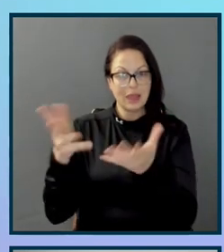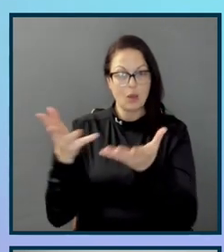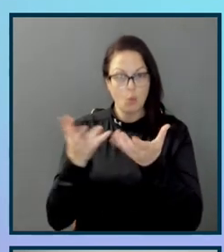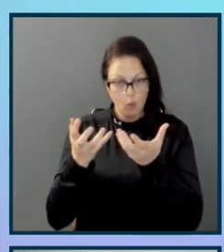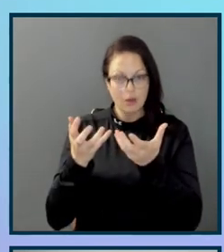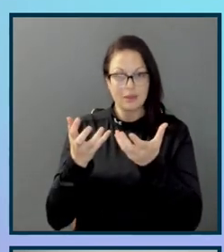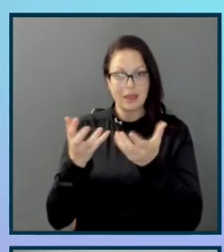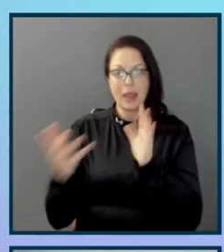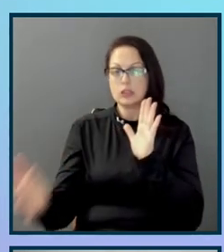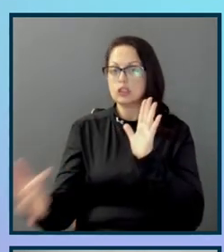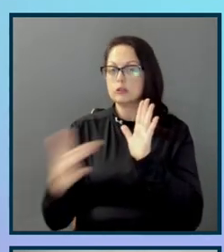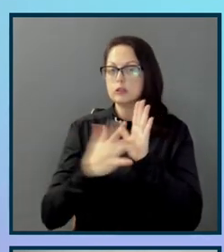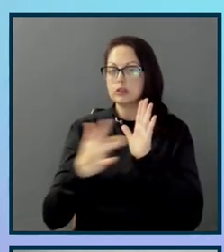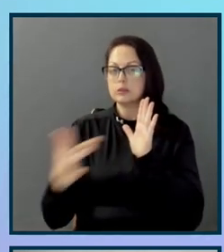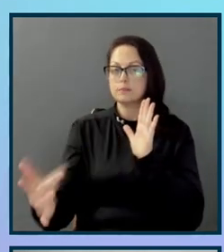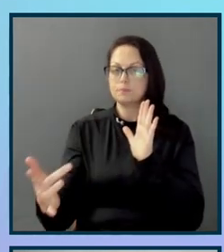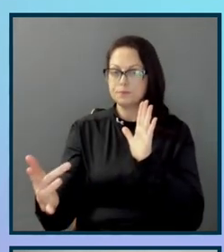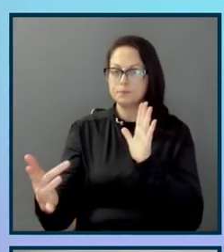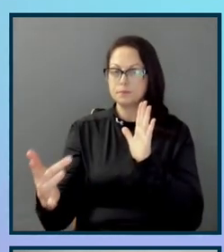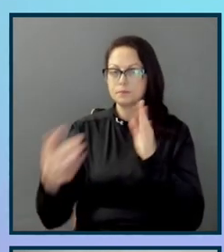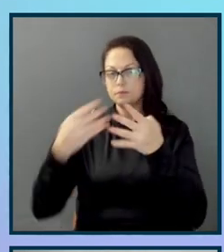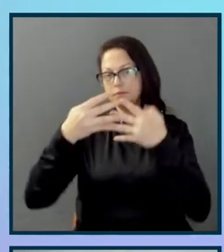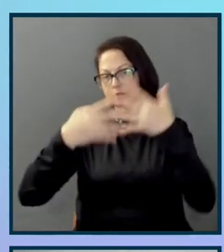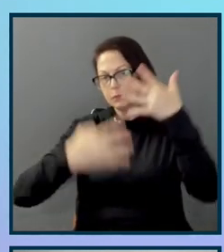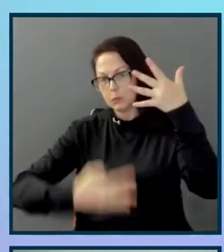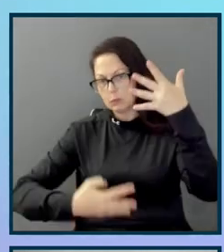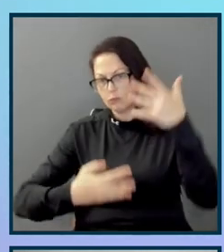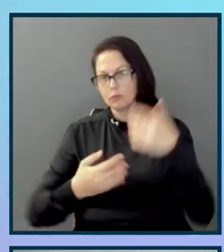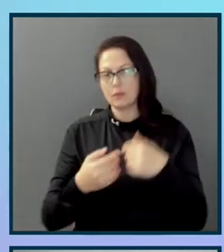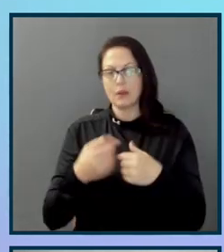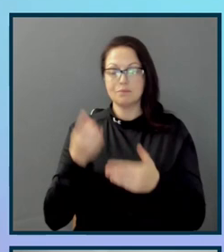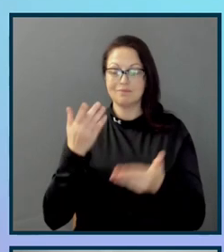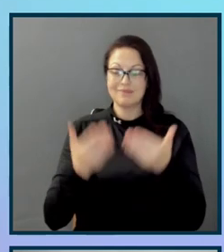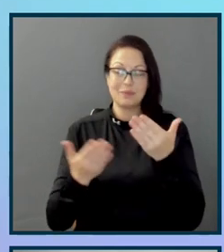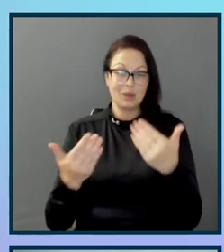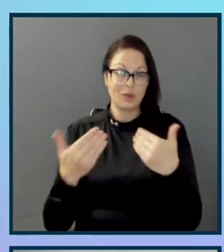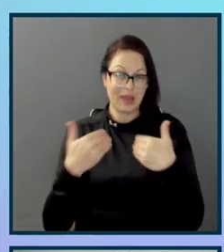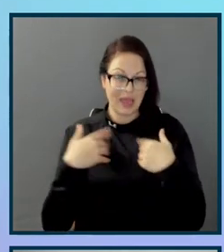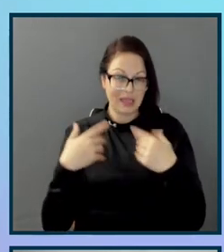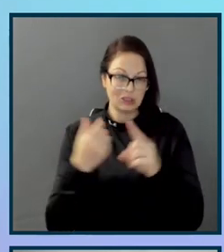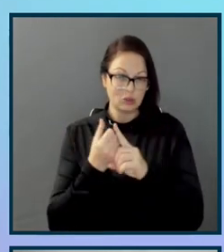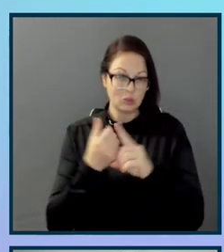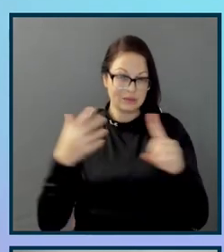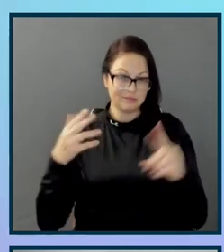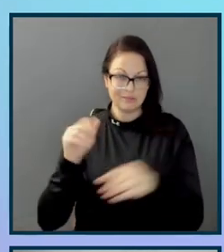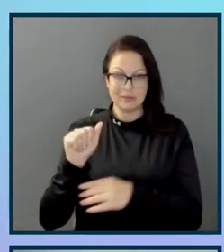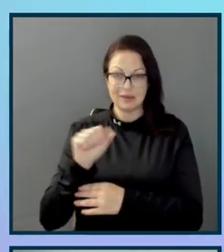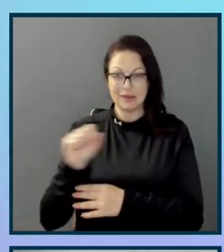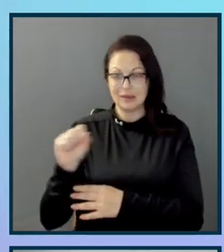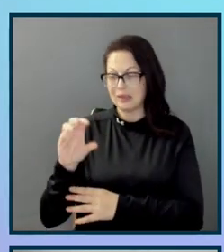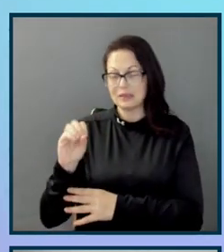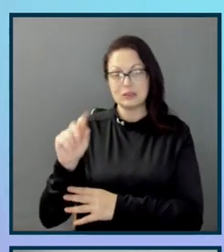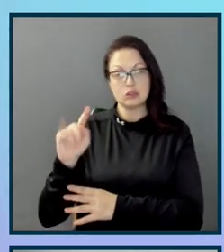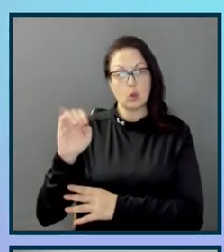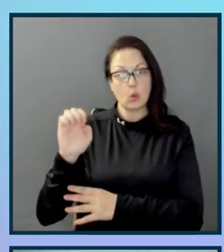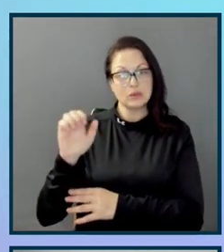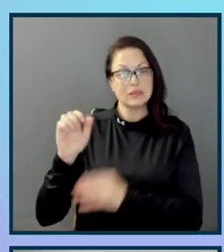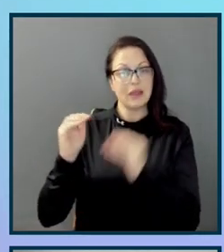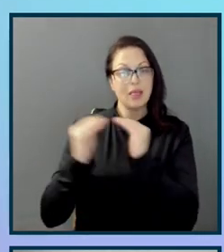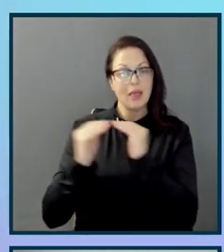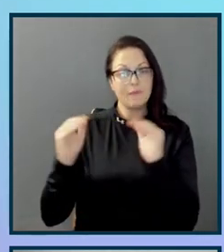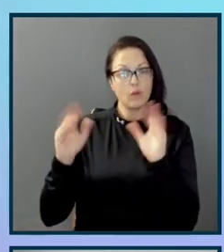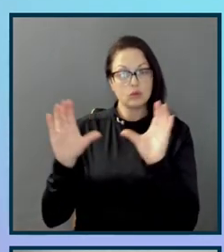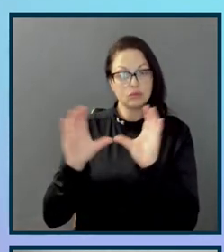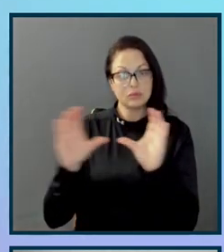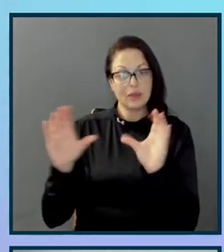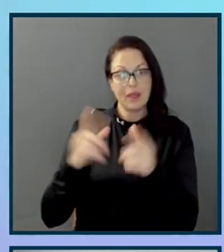select that from a particular accordion. So here they may, they would have had to expand the associate level certification accordion and then